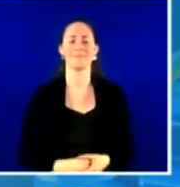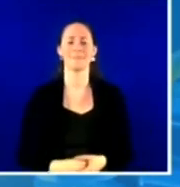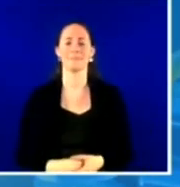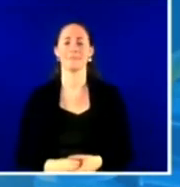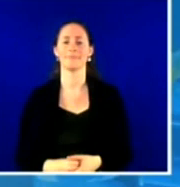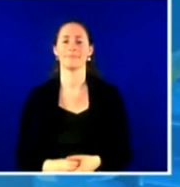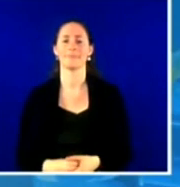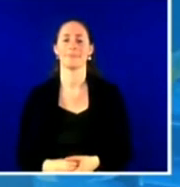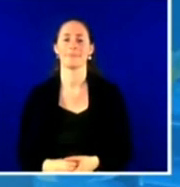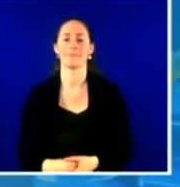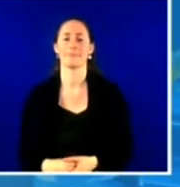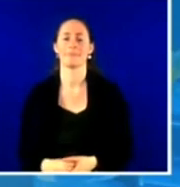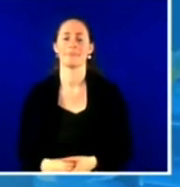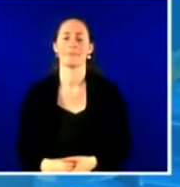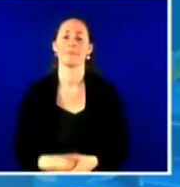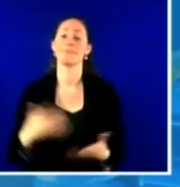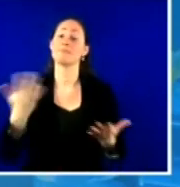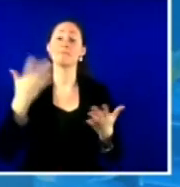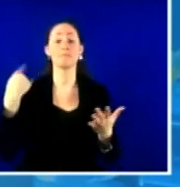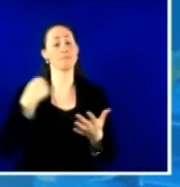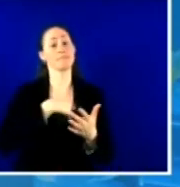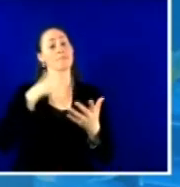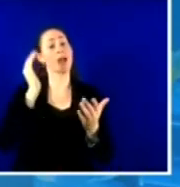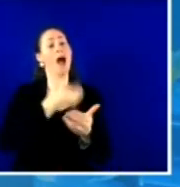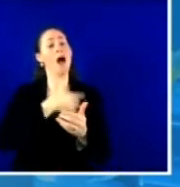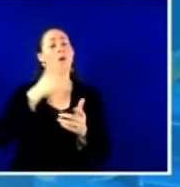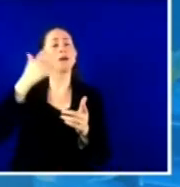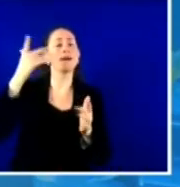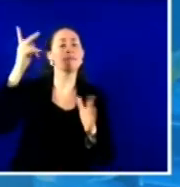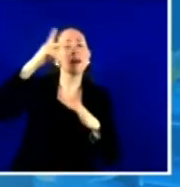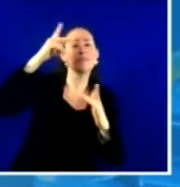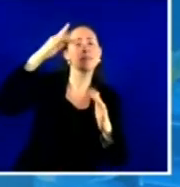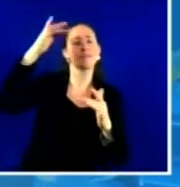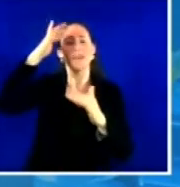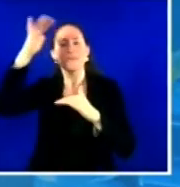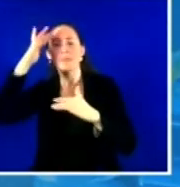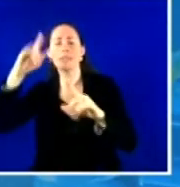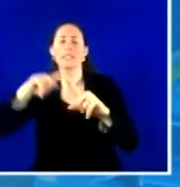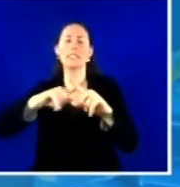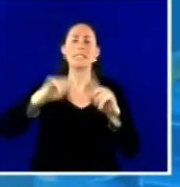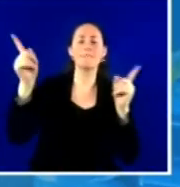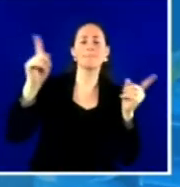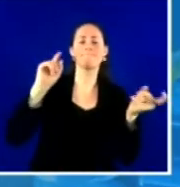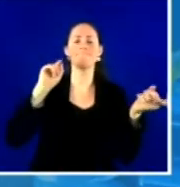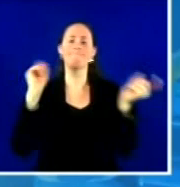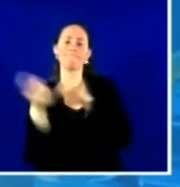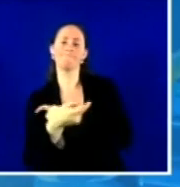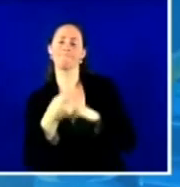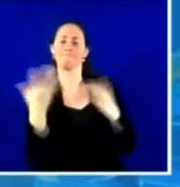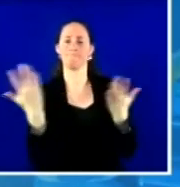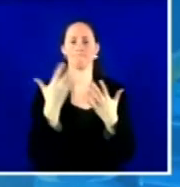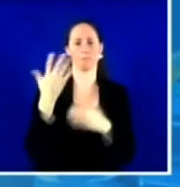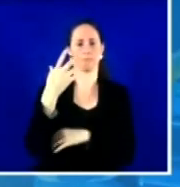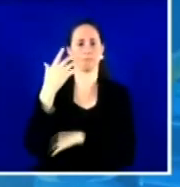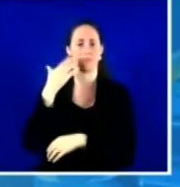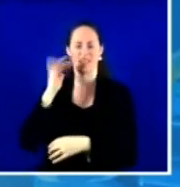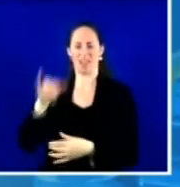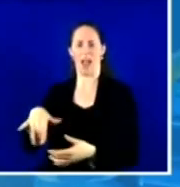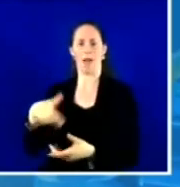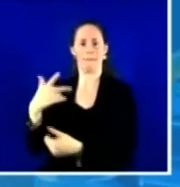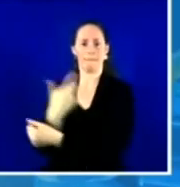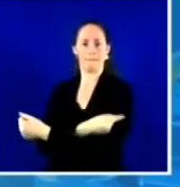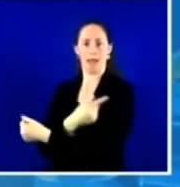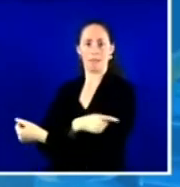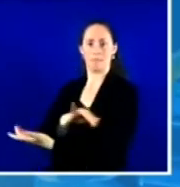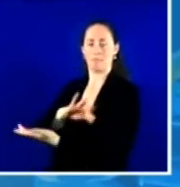that our philosophy and strategies move from providing a single product, which is the vaccine, to providing a service.